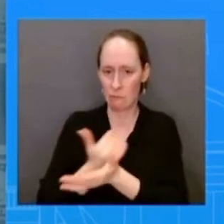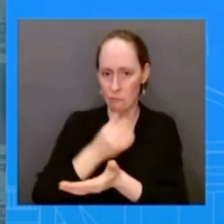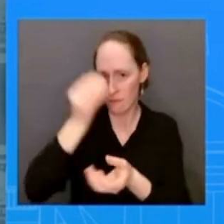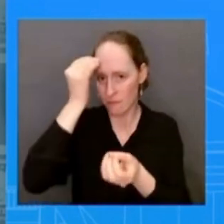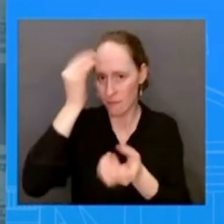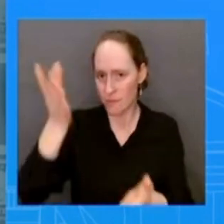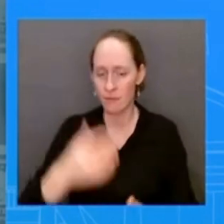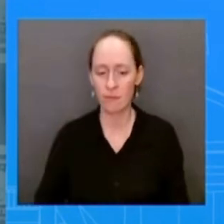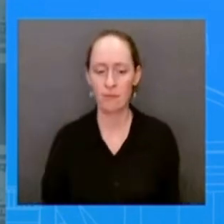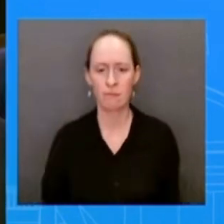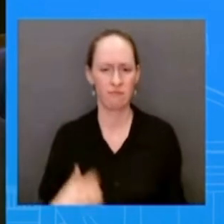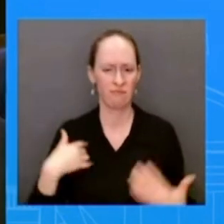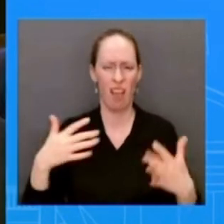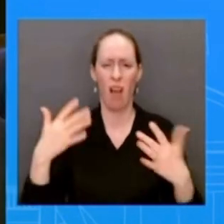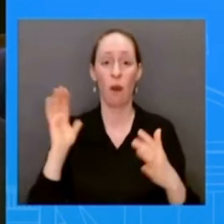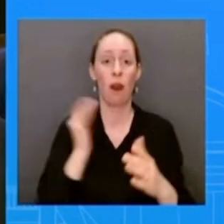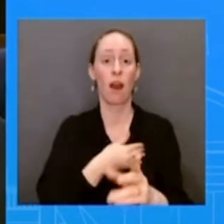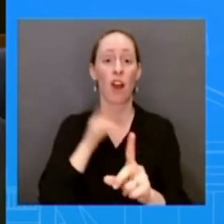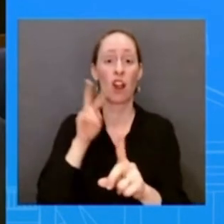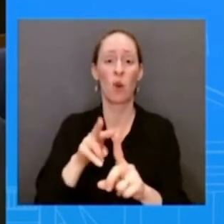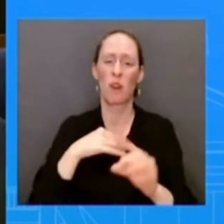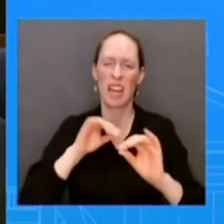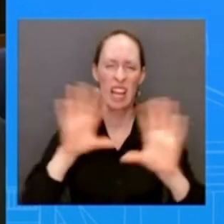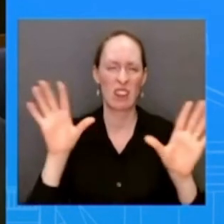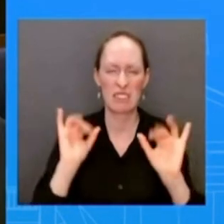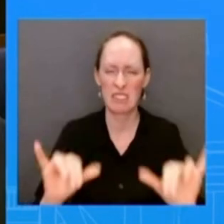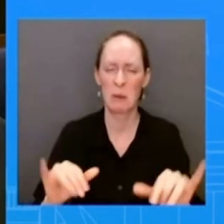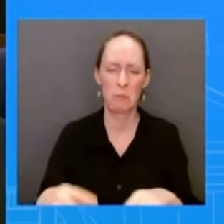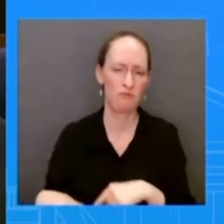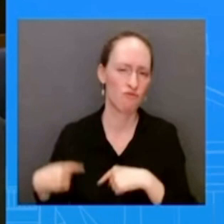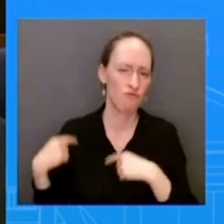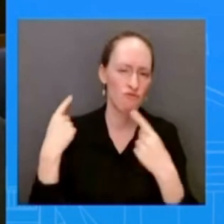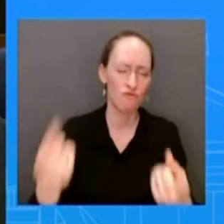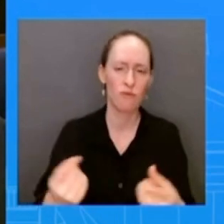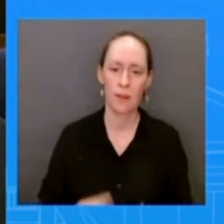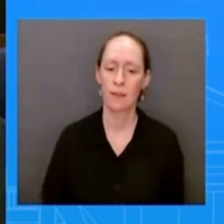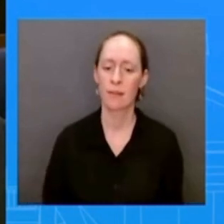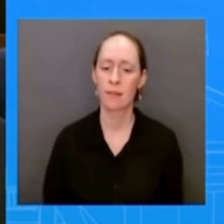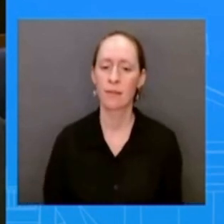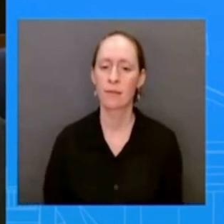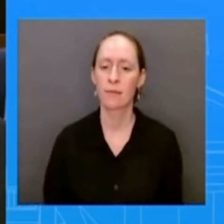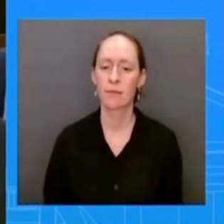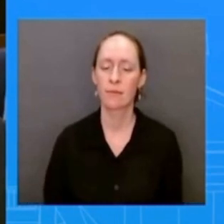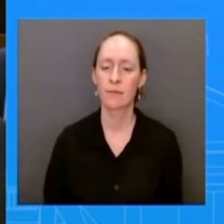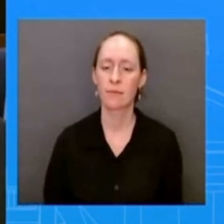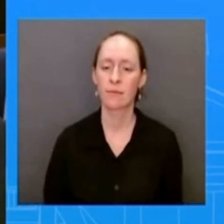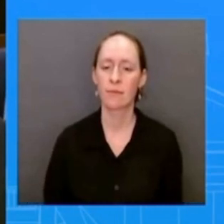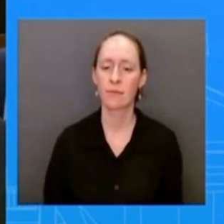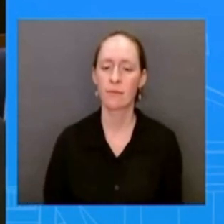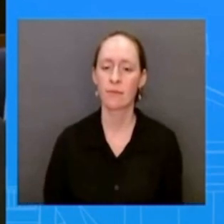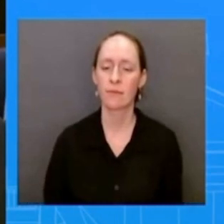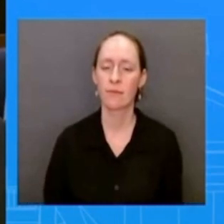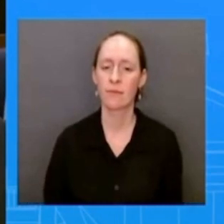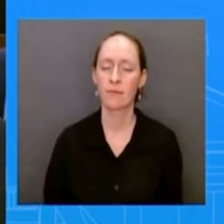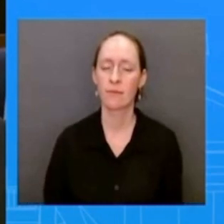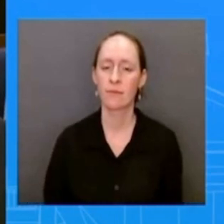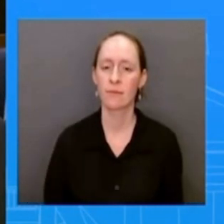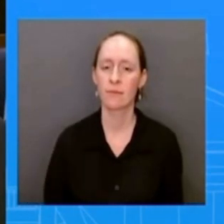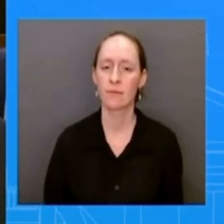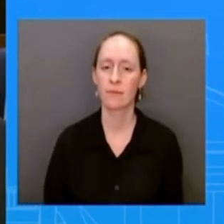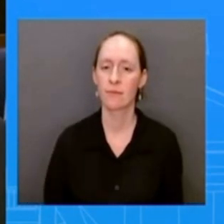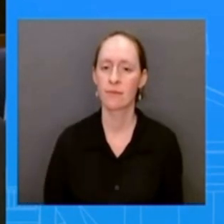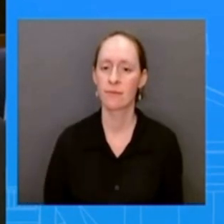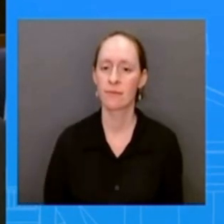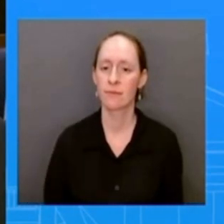thanks thanks on immigration among the plans or the strategy for border security